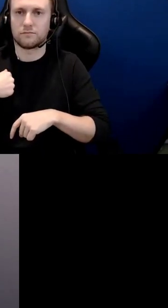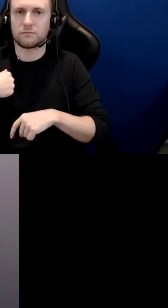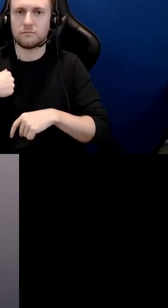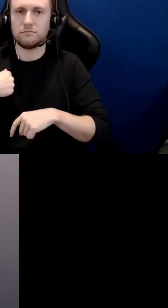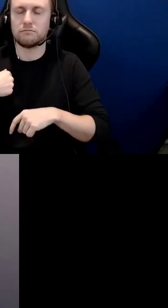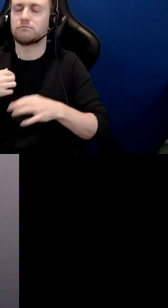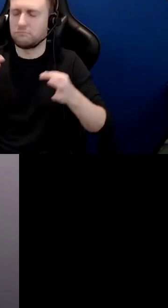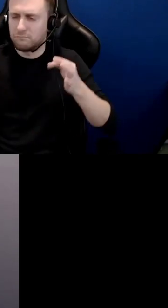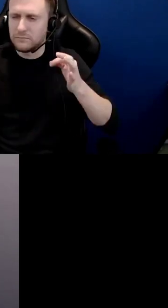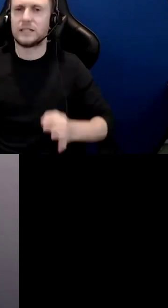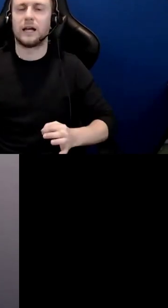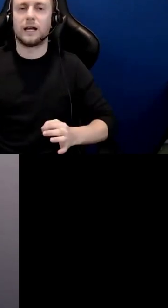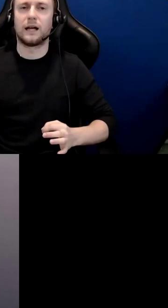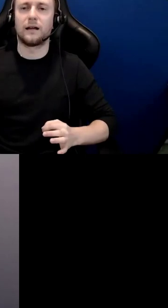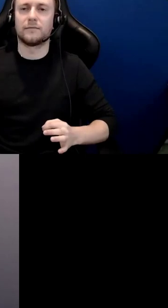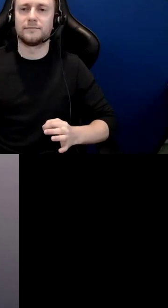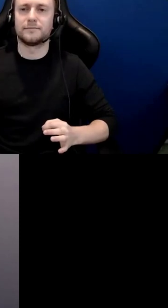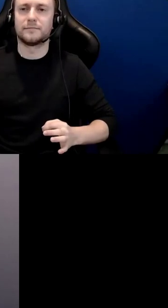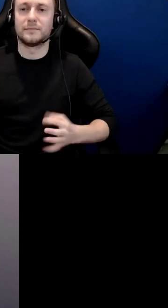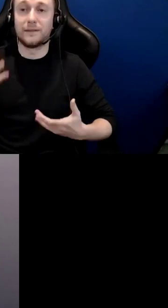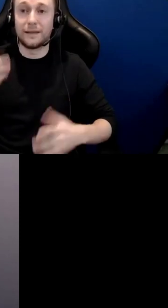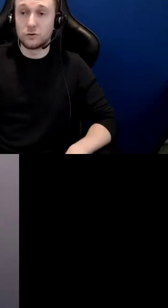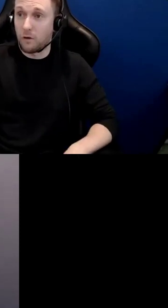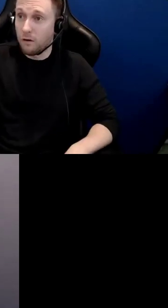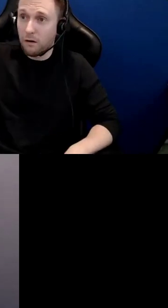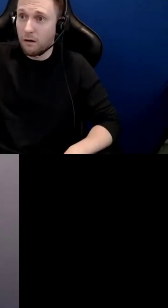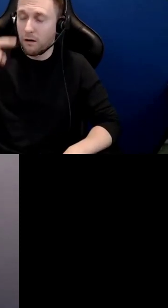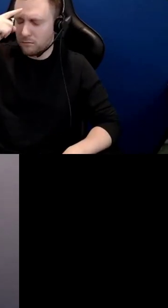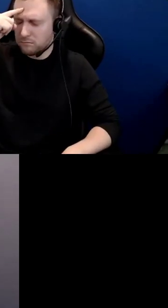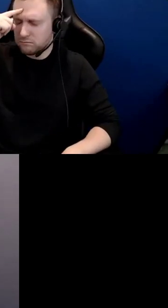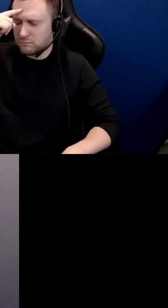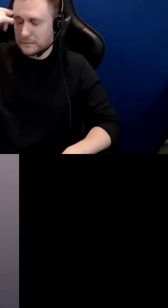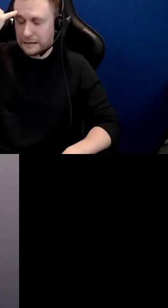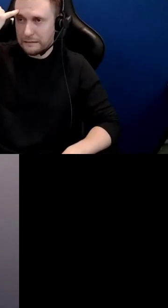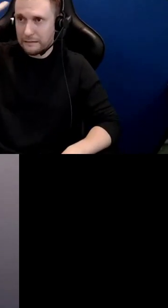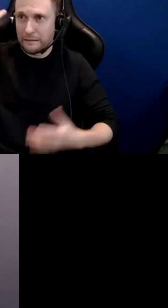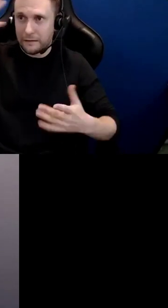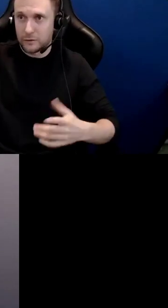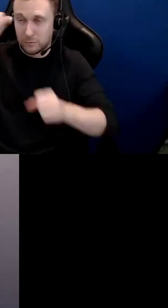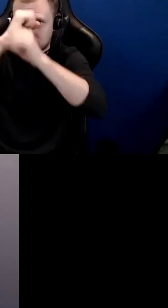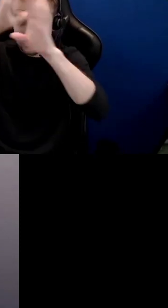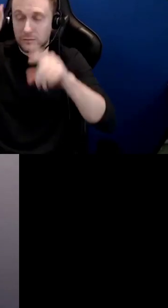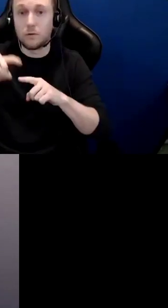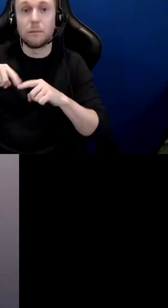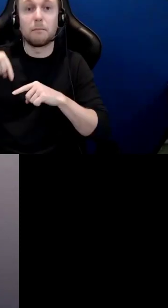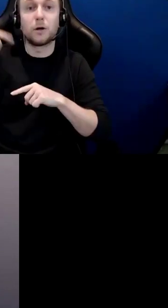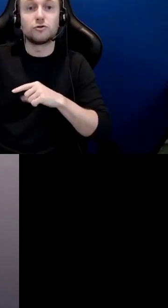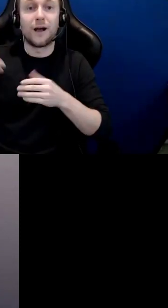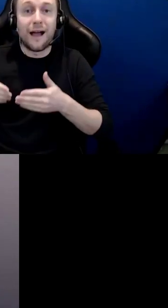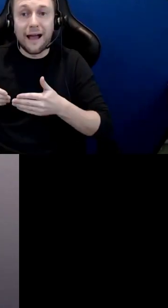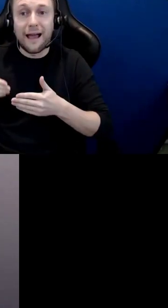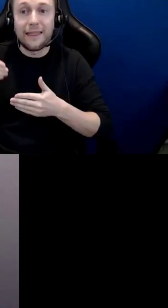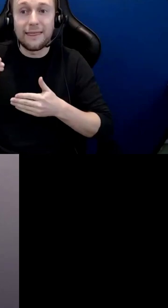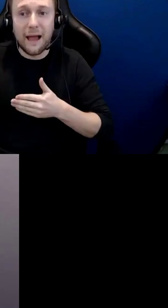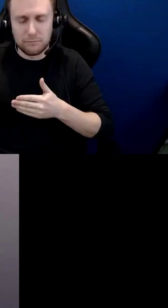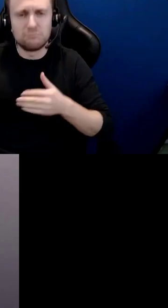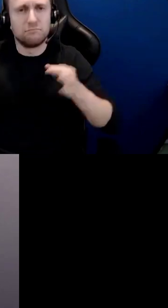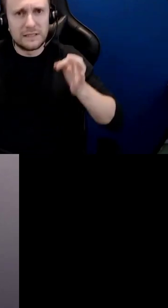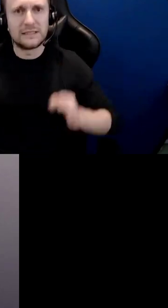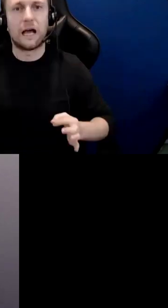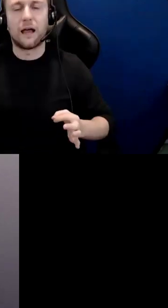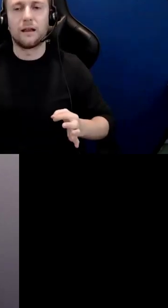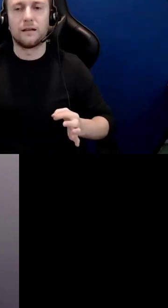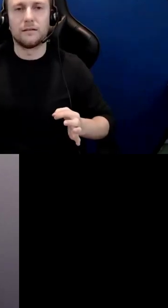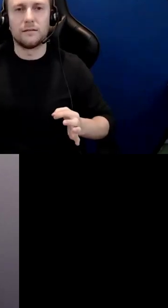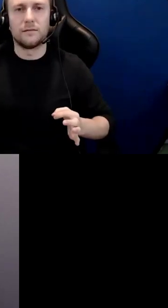action here's where we want you to identify what level is it operating at is it at the internal level the interpersonal or